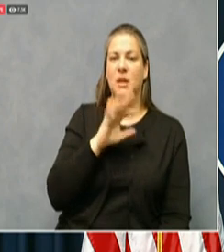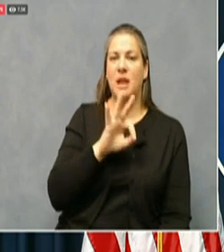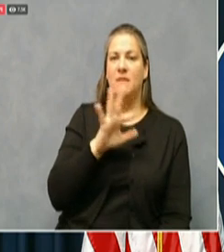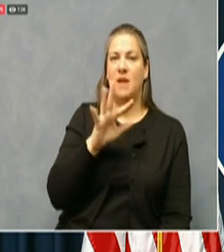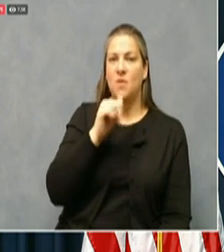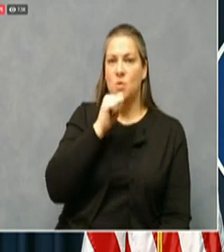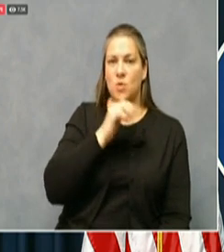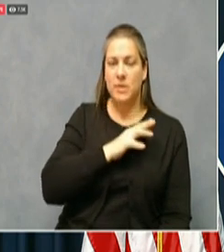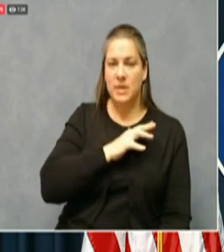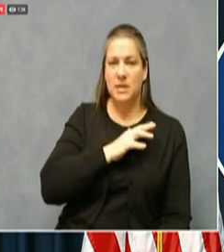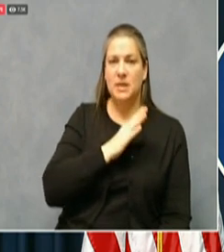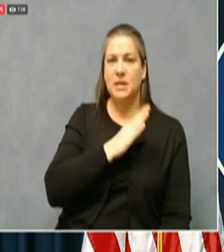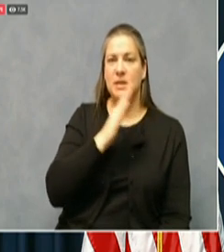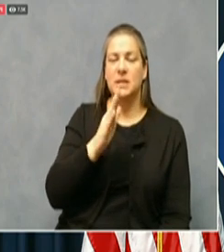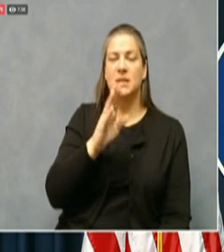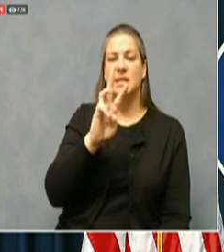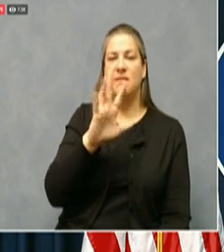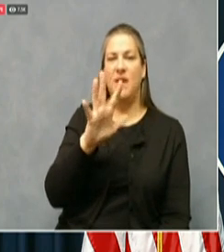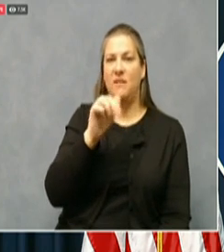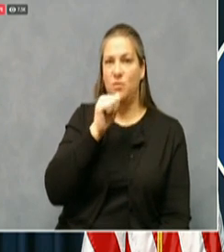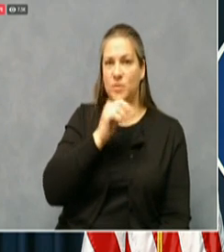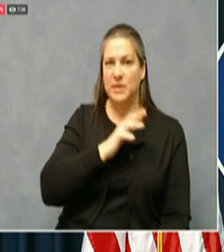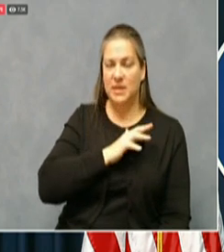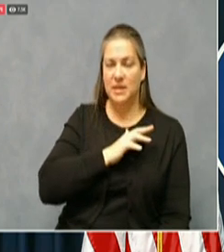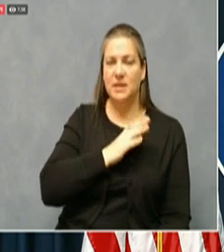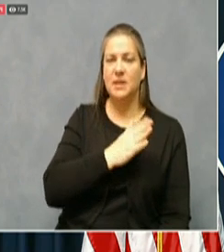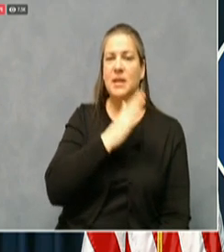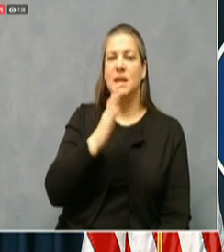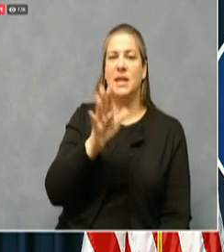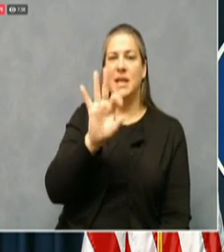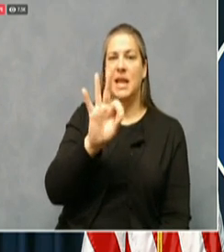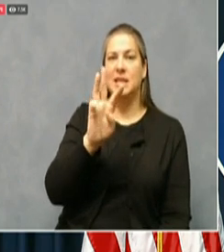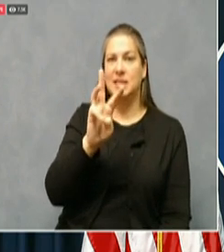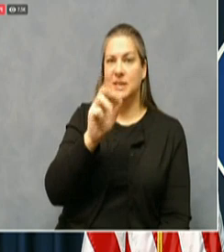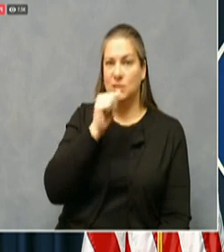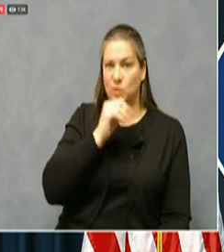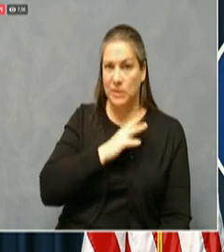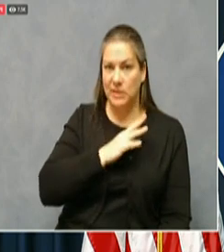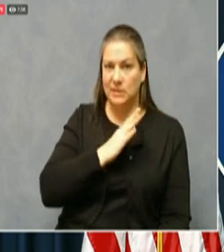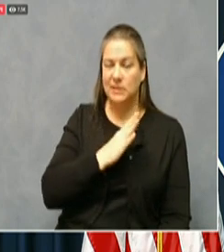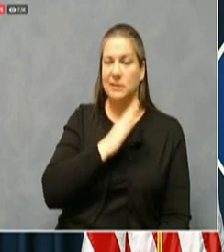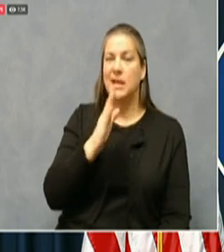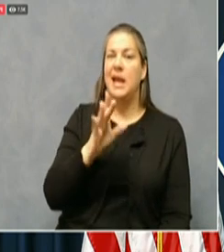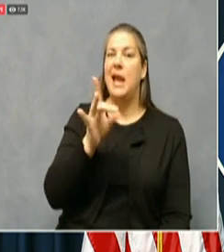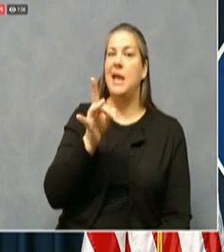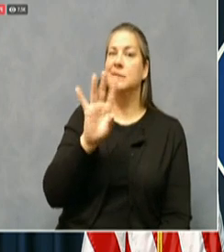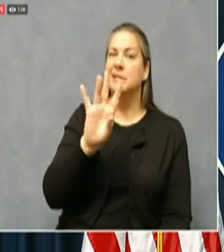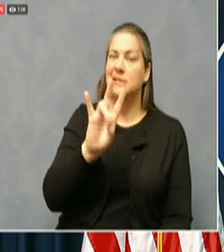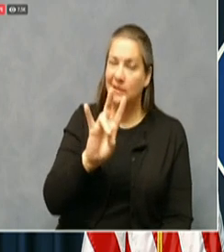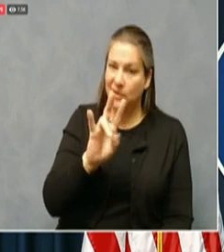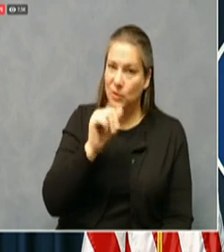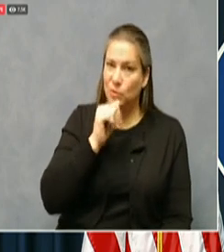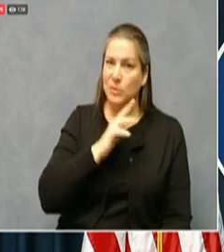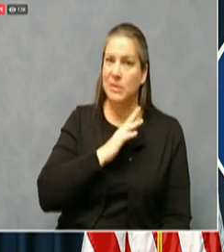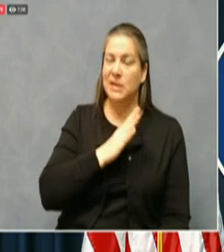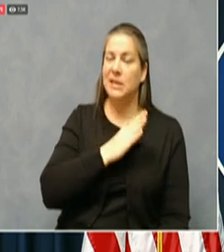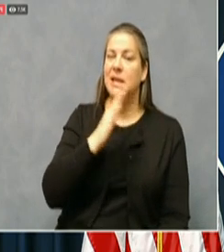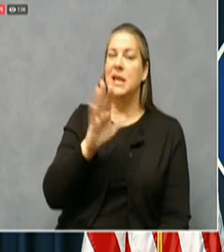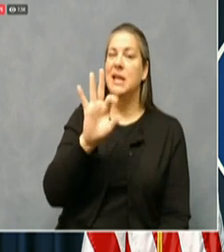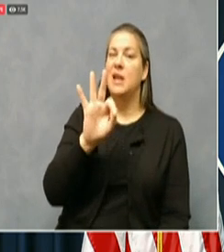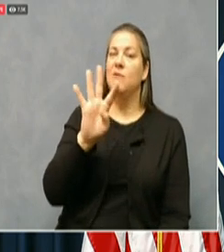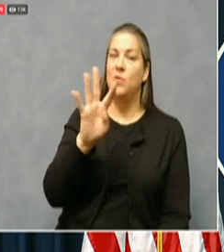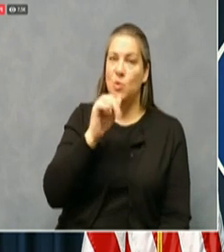65 year old woman, a 96 year old woman, an 87 year old woman, 94 year old woman,